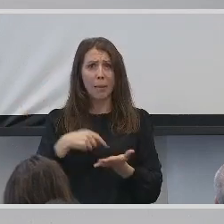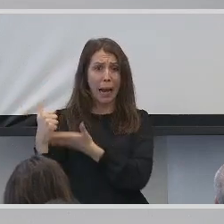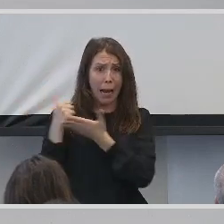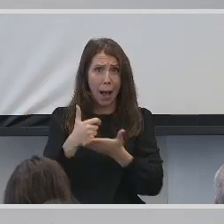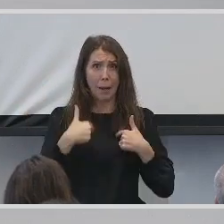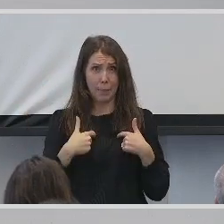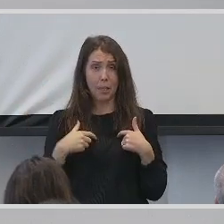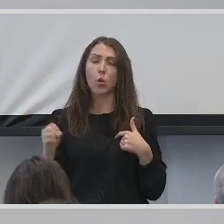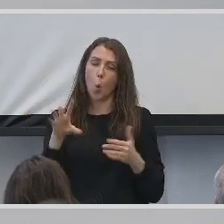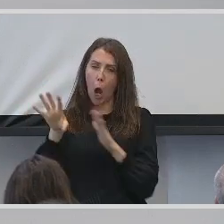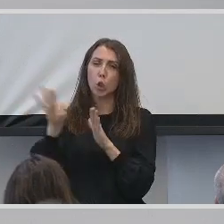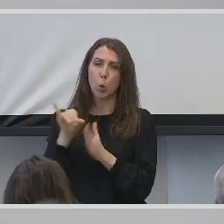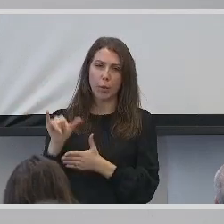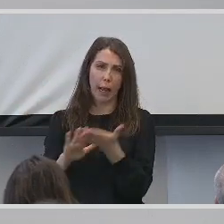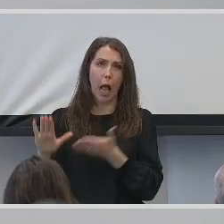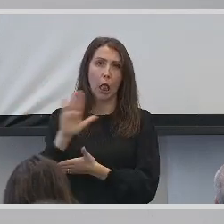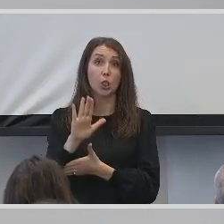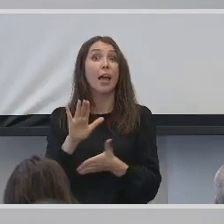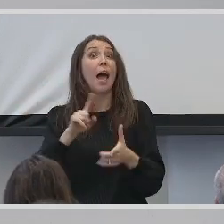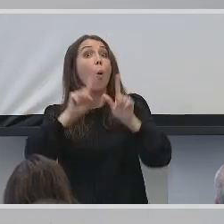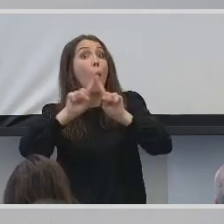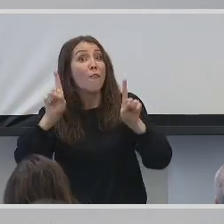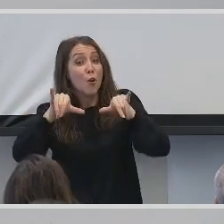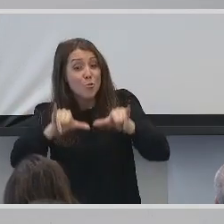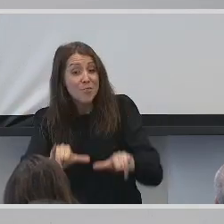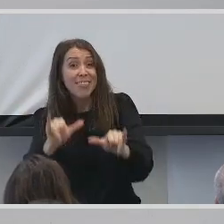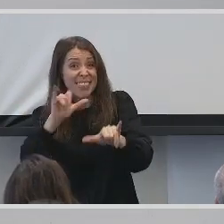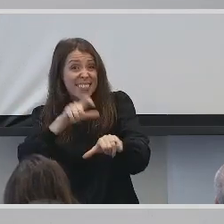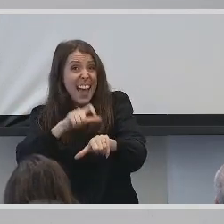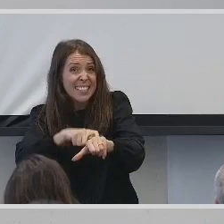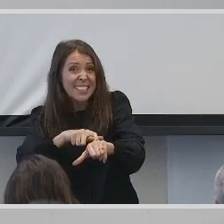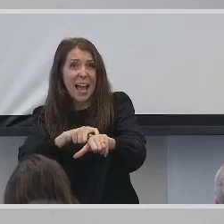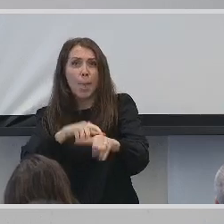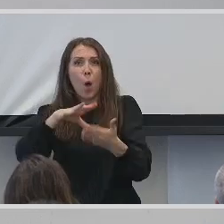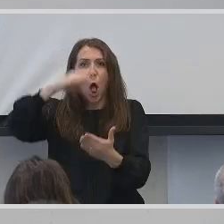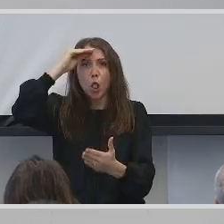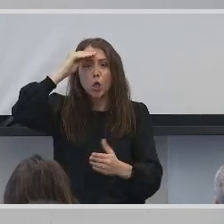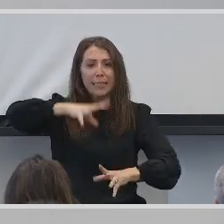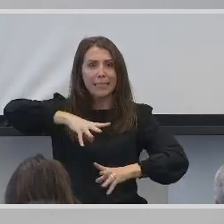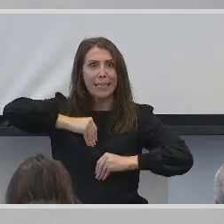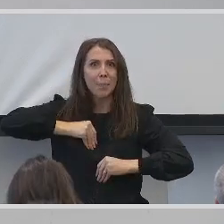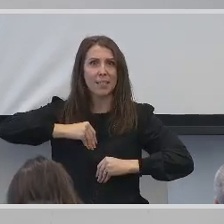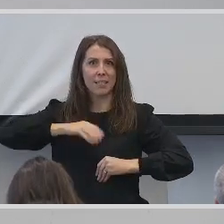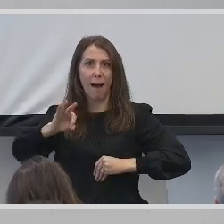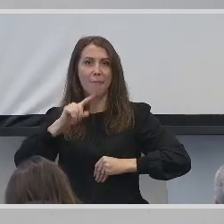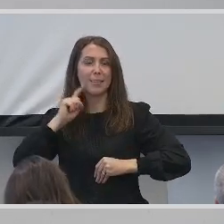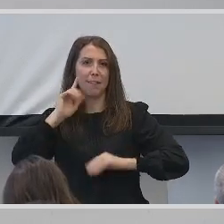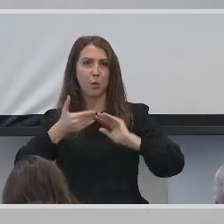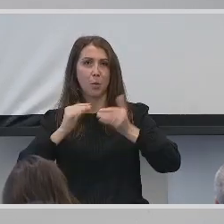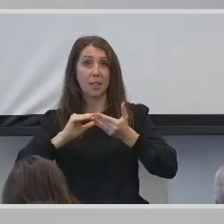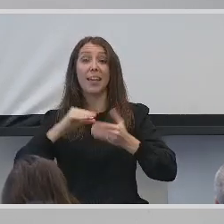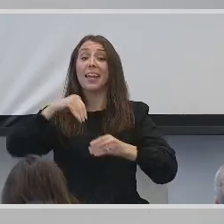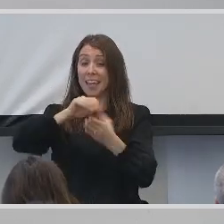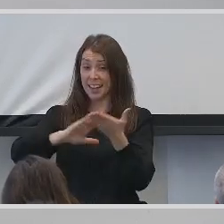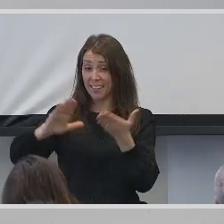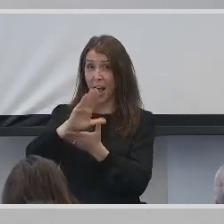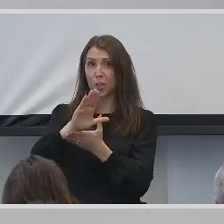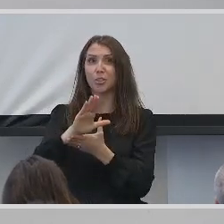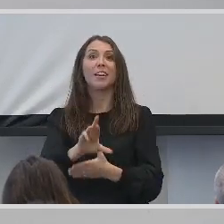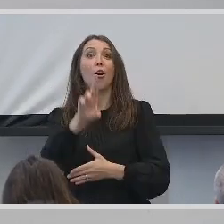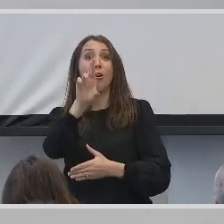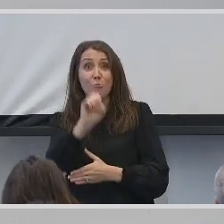it was during my college years that I earned the acceptance and respect of the deaf community. In college, I retook sign language courses,